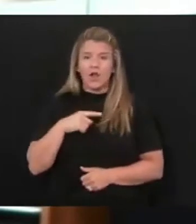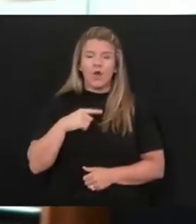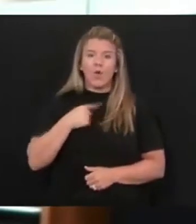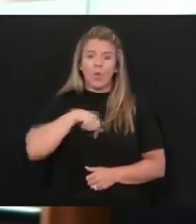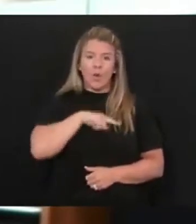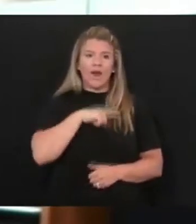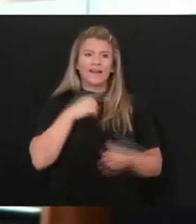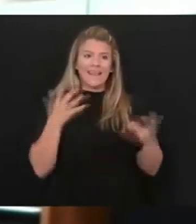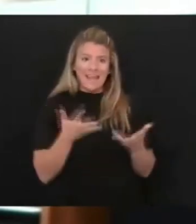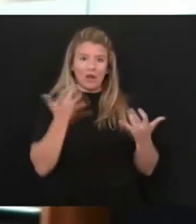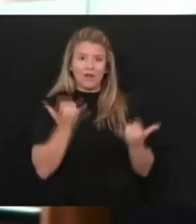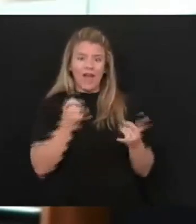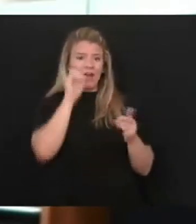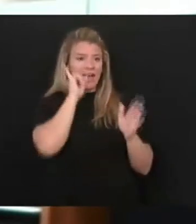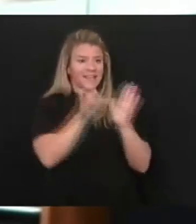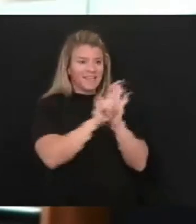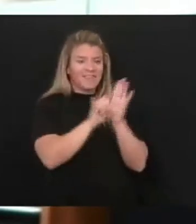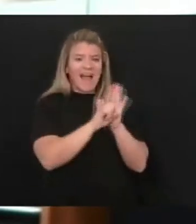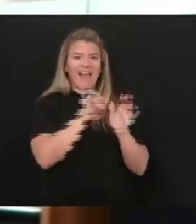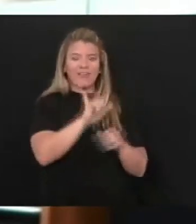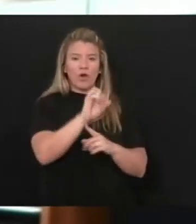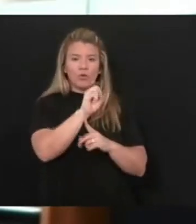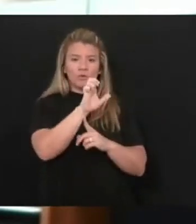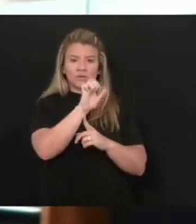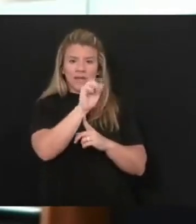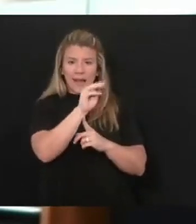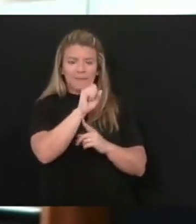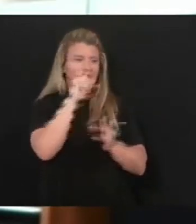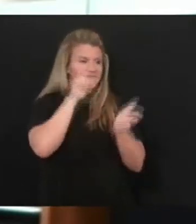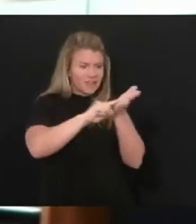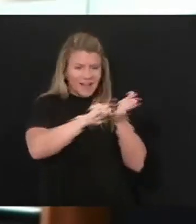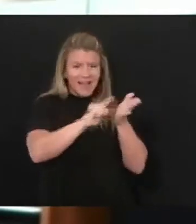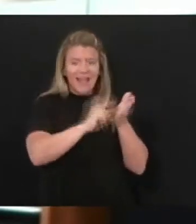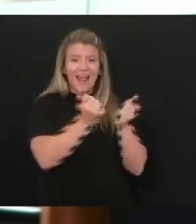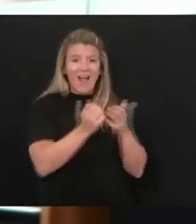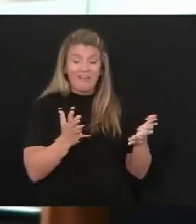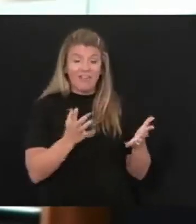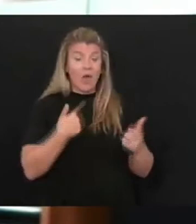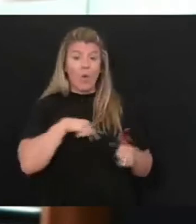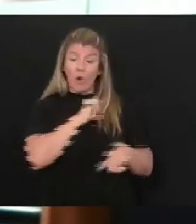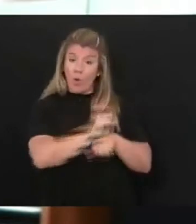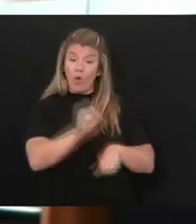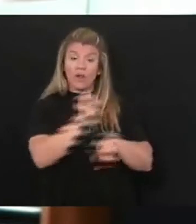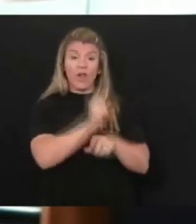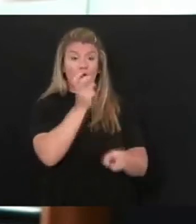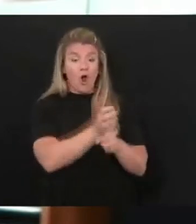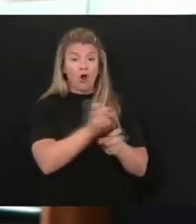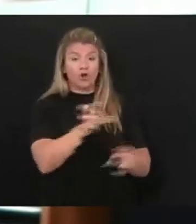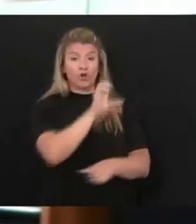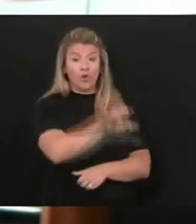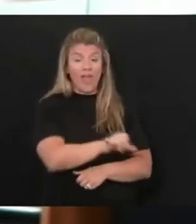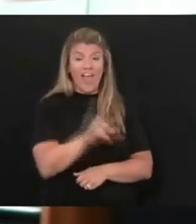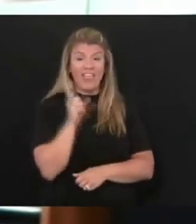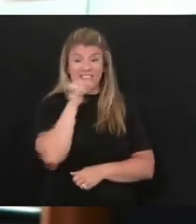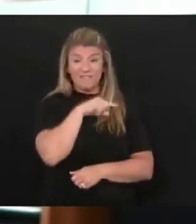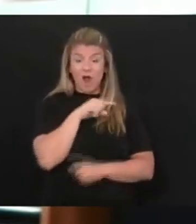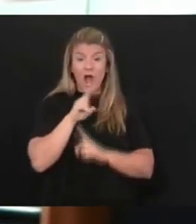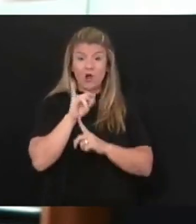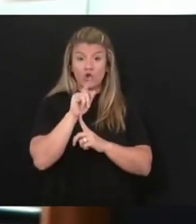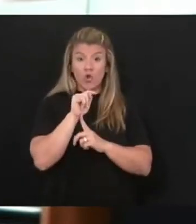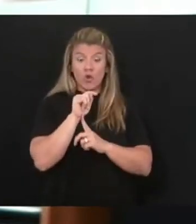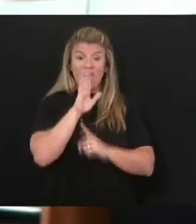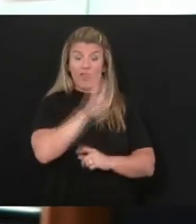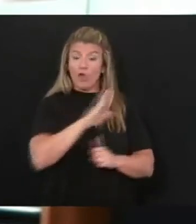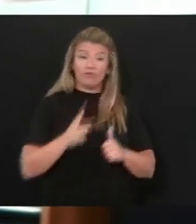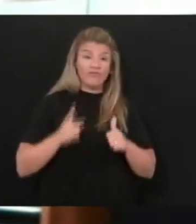identifying and blocking scams and is continuing its aggressive efforts to do so. The fraud unit's top priority is to